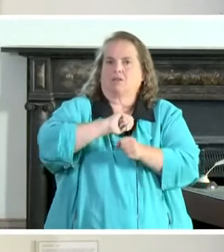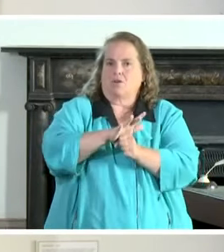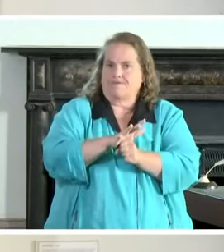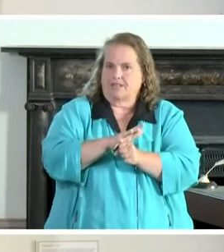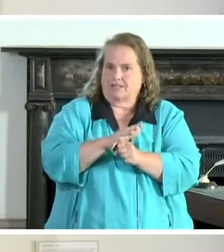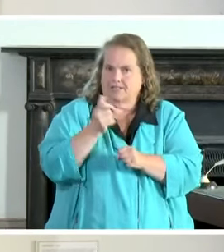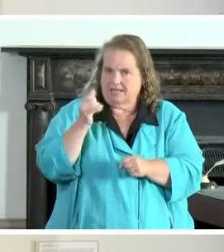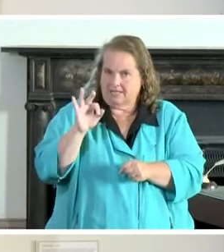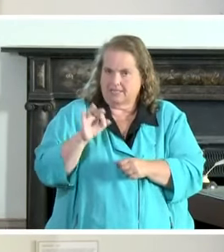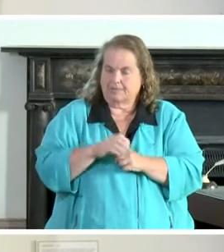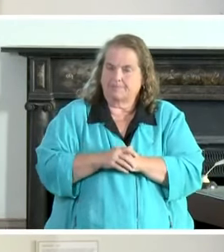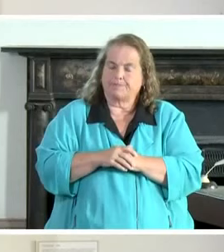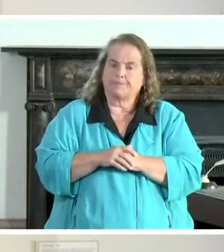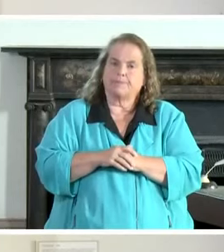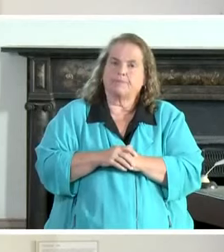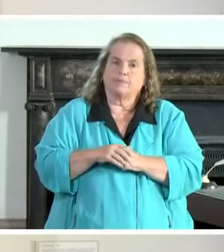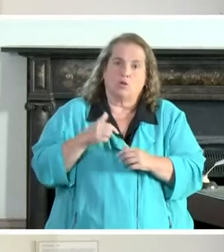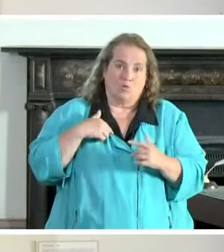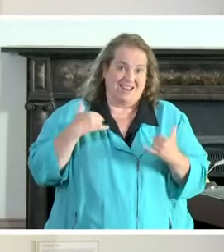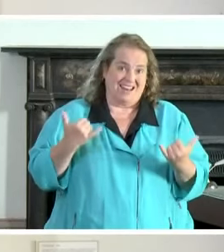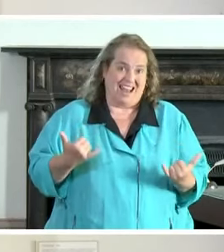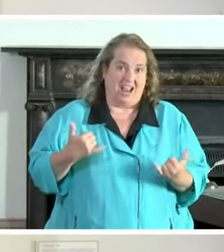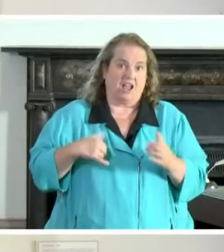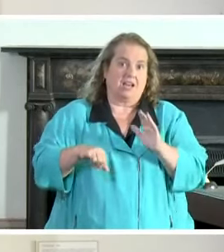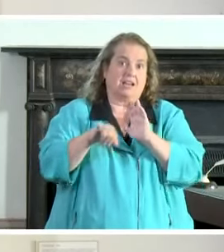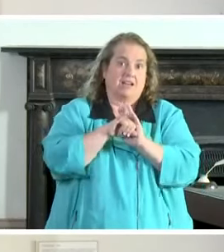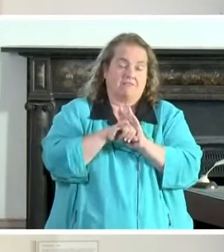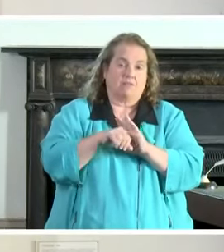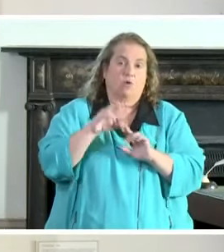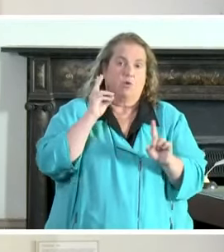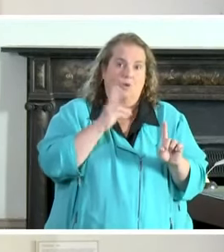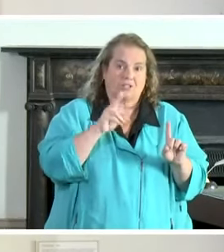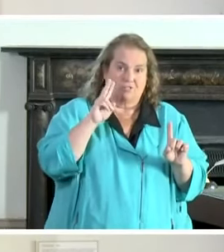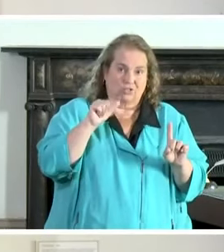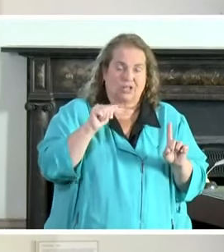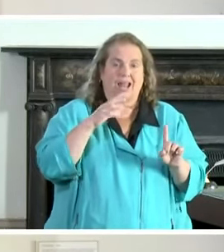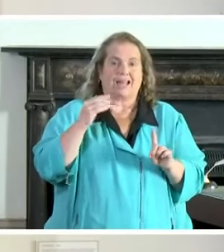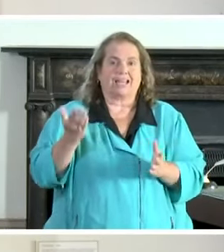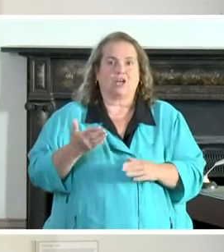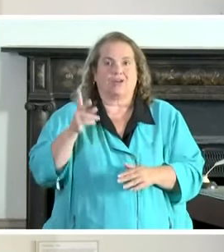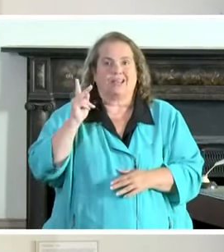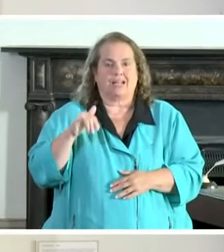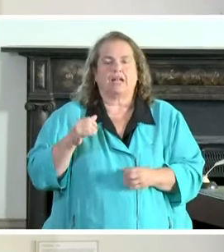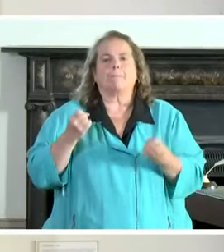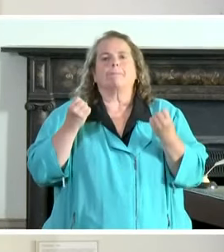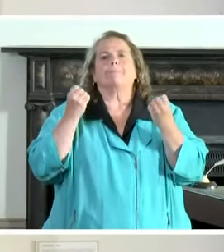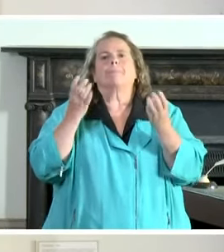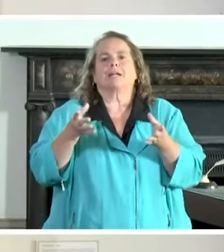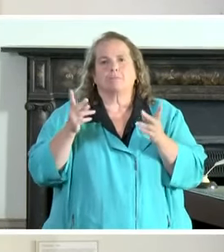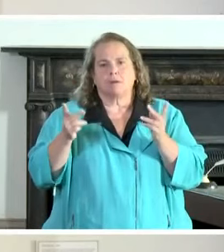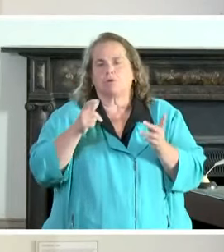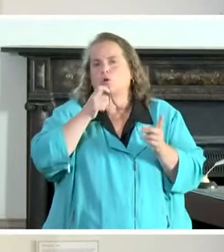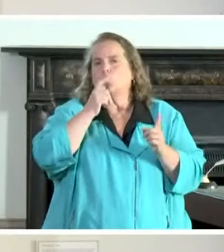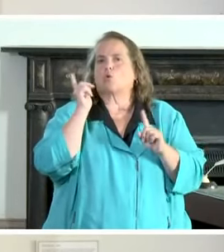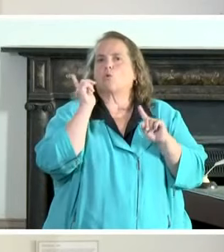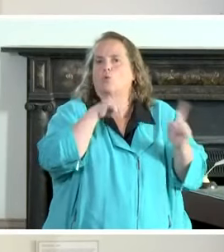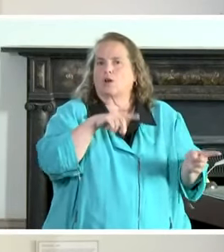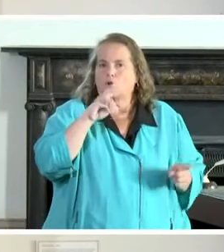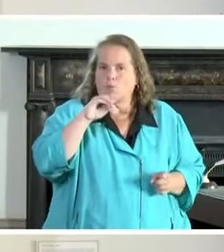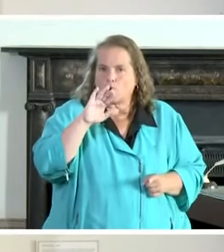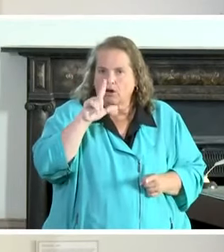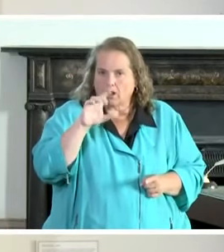so we have now identified both in west virginia and here in kentucky numerous people who have returned from myrtle beach